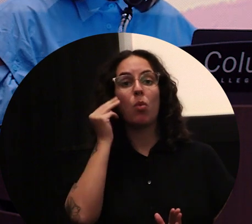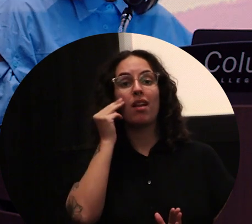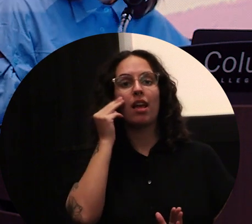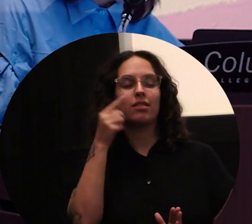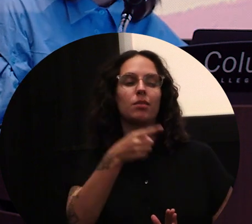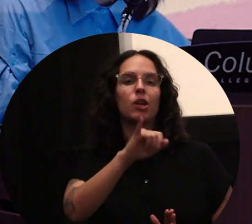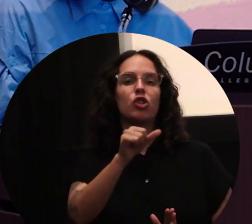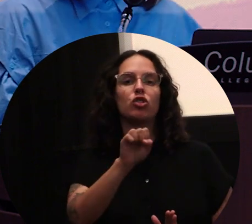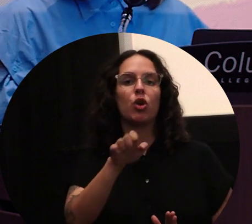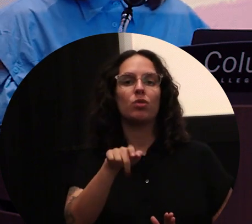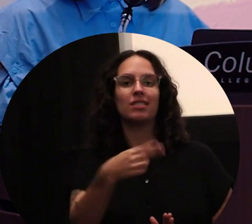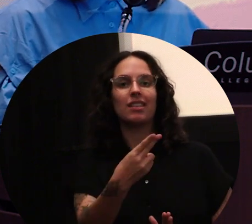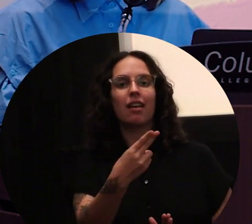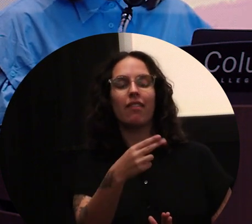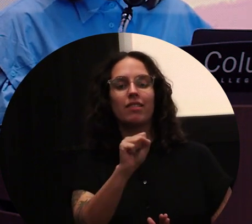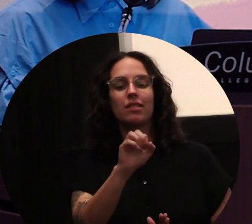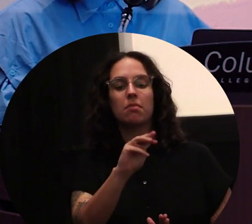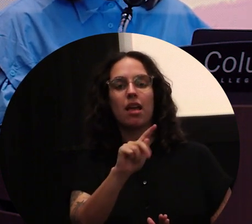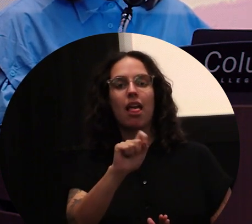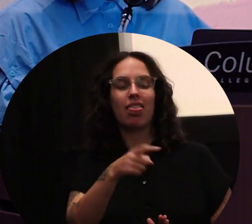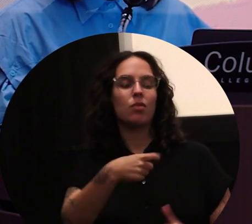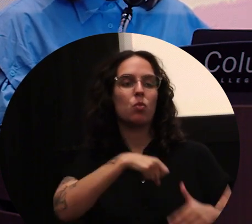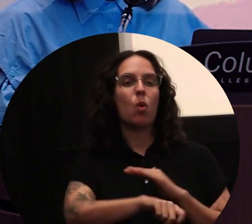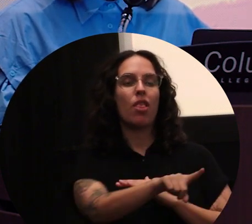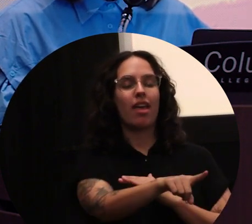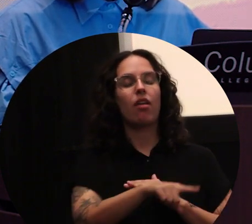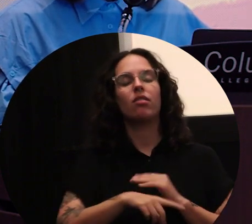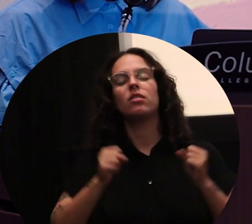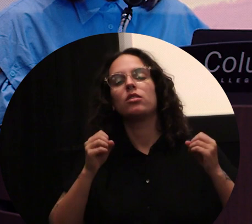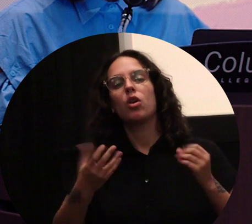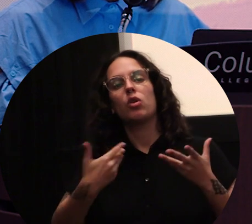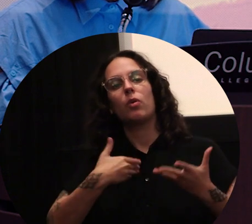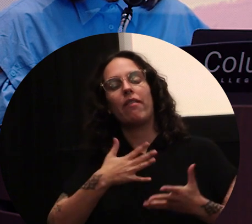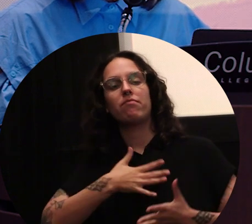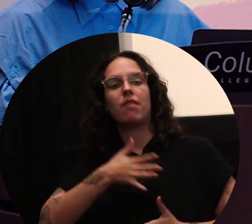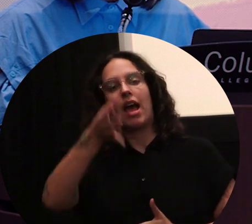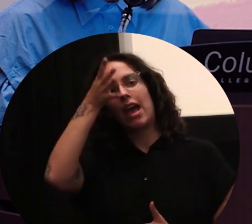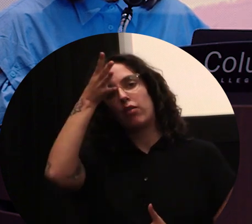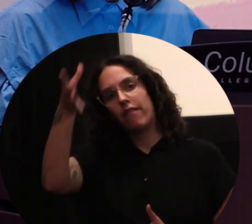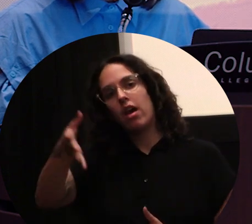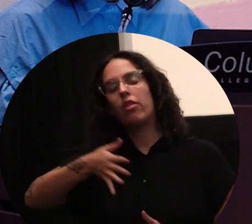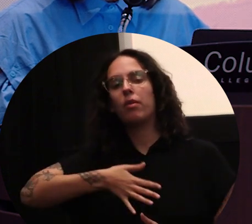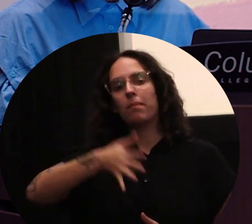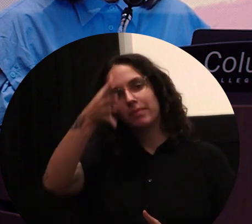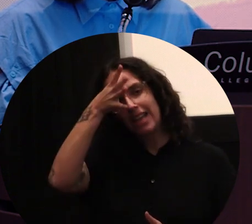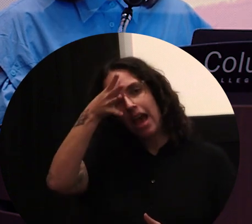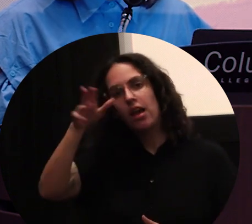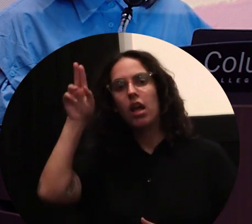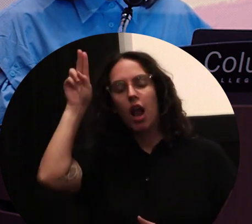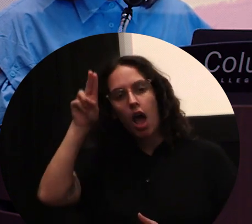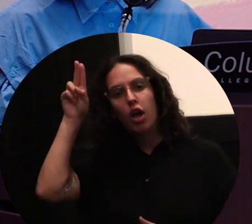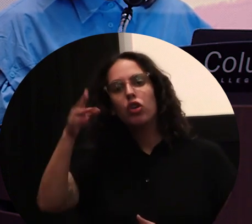you have a picture of my grandfather, my grandmother, my dad and my uncle here, my aunt, I believe is in the background somewhere to